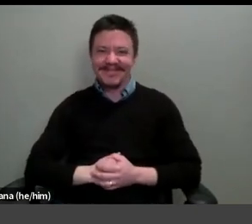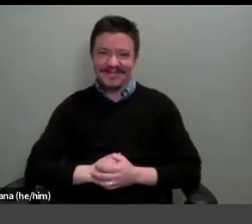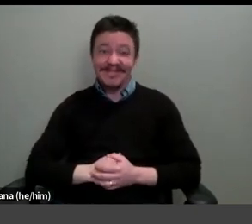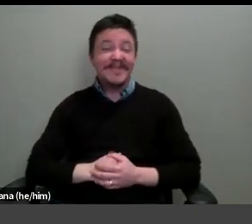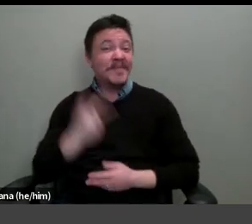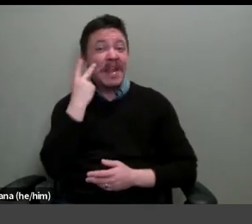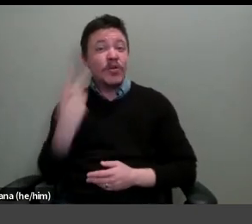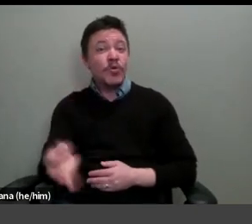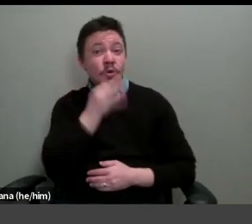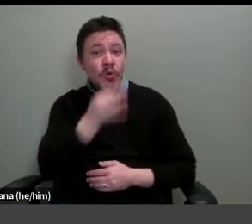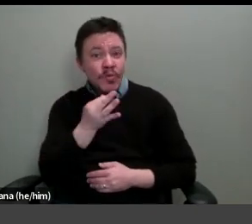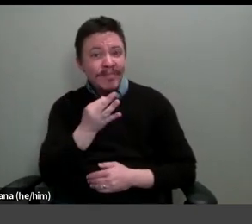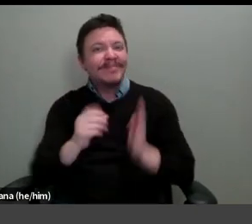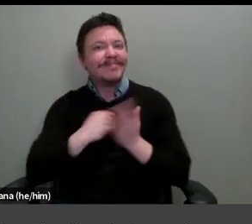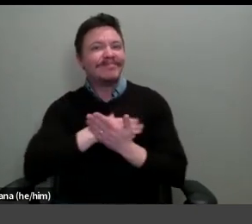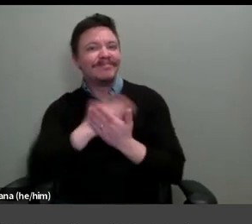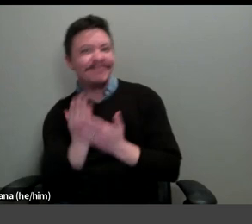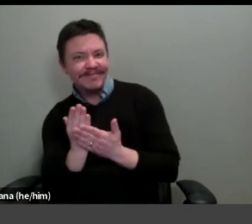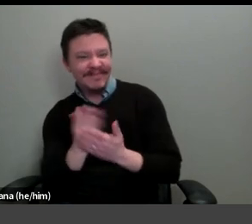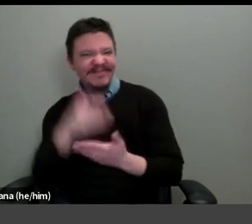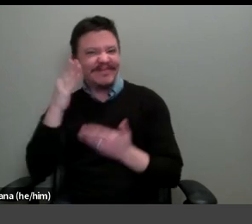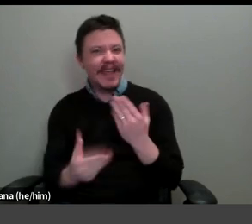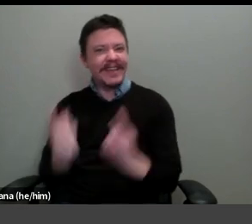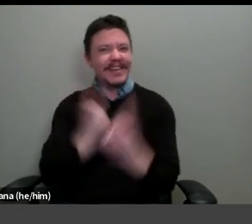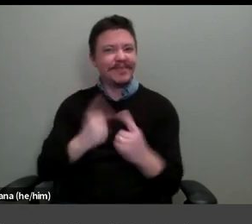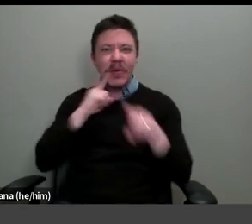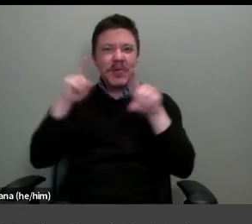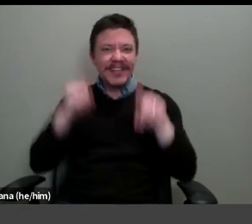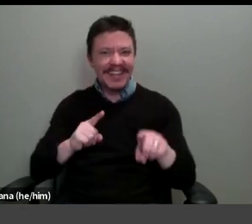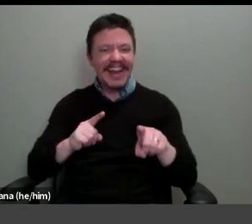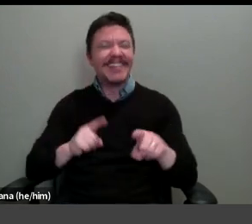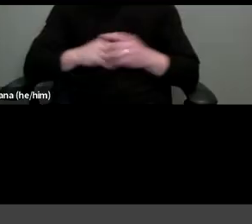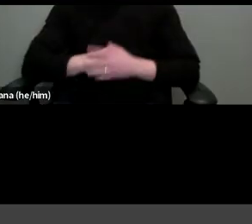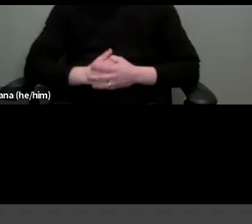see you again for questions and answers at the end of the at the end of the presentation.